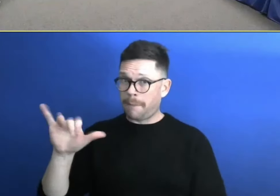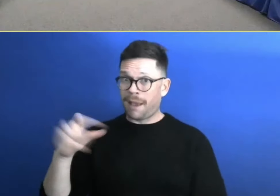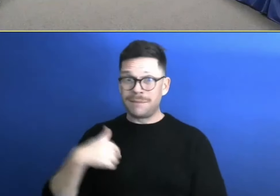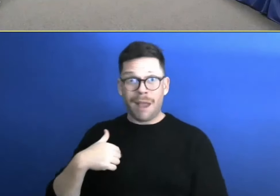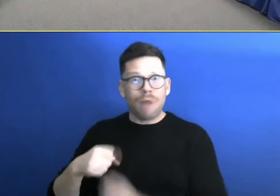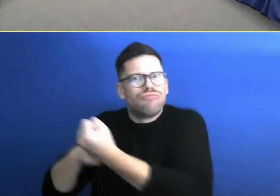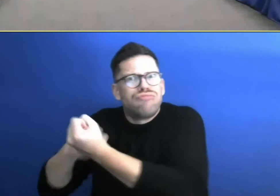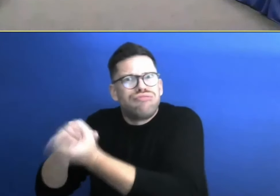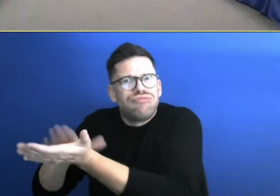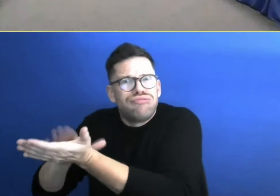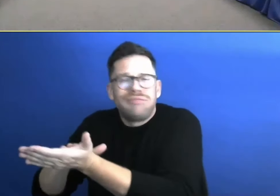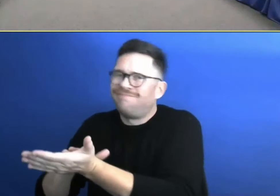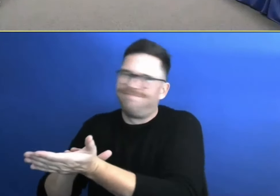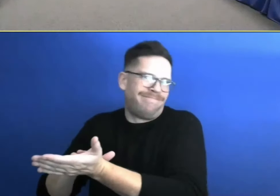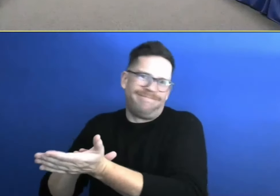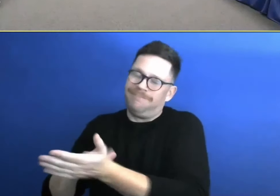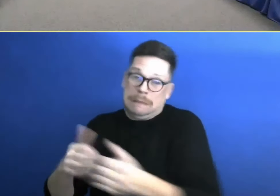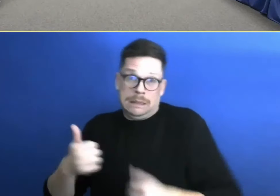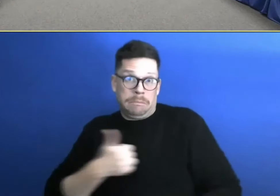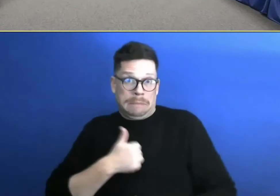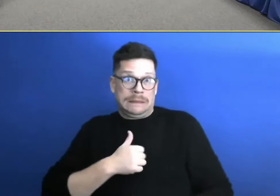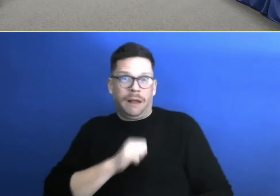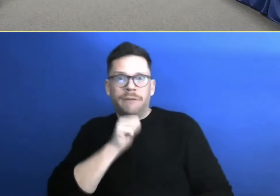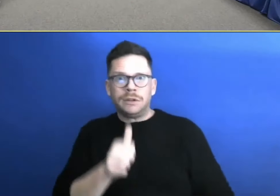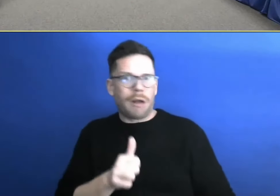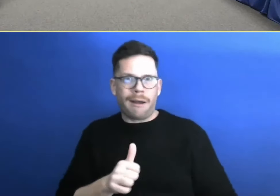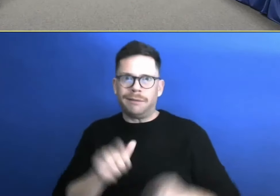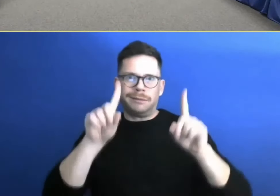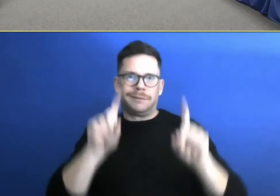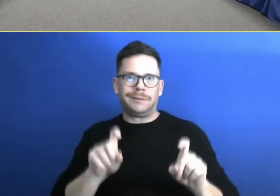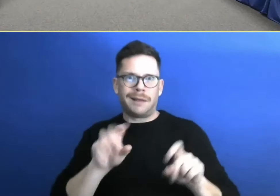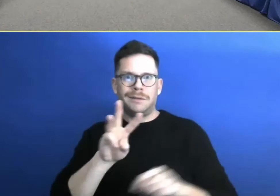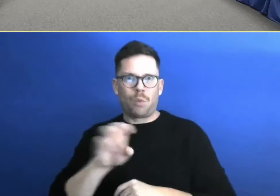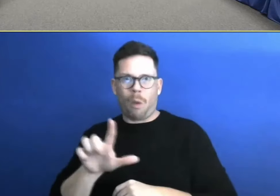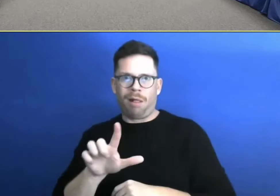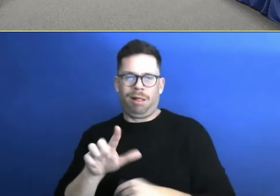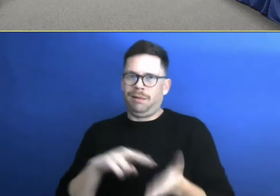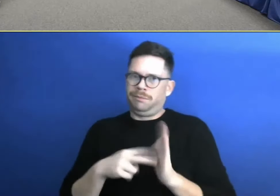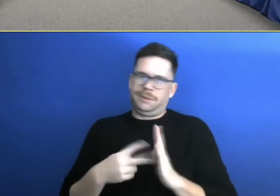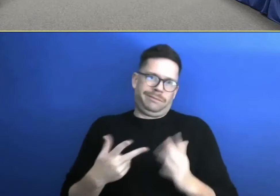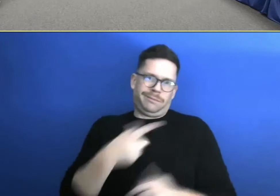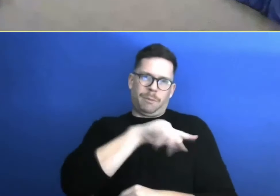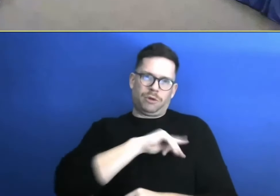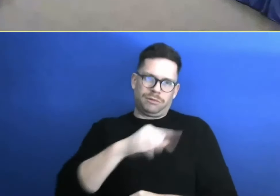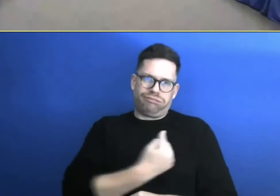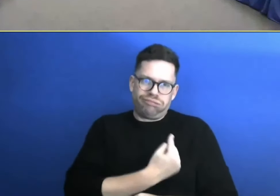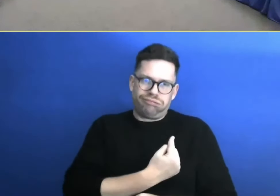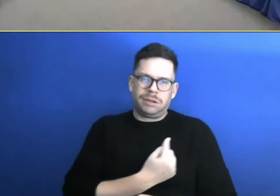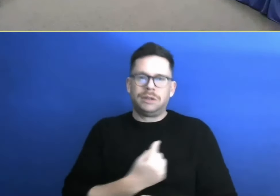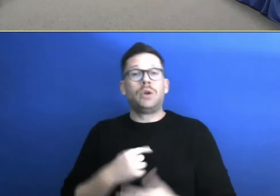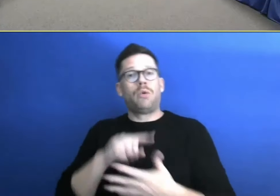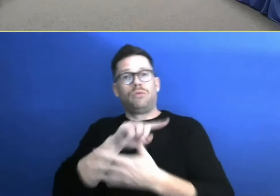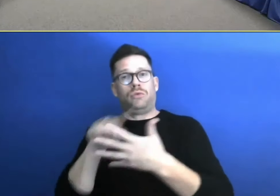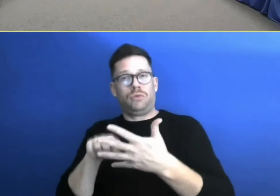I didn't test well when I was a kid. So it's kind of personal as well. I would be in favor of resolution six,